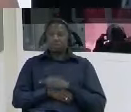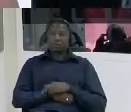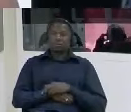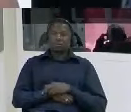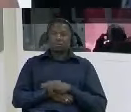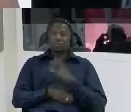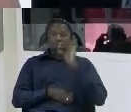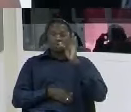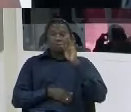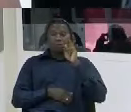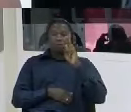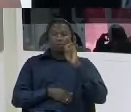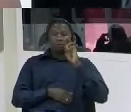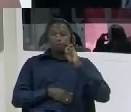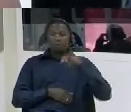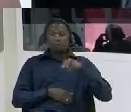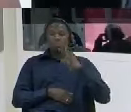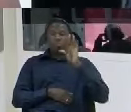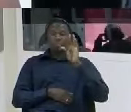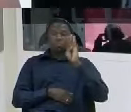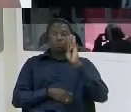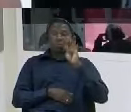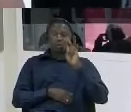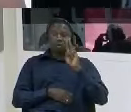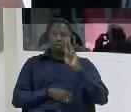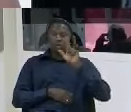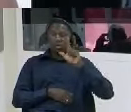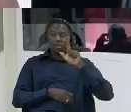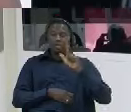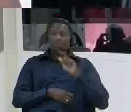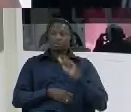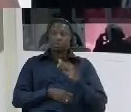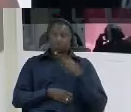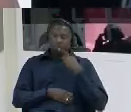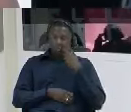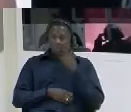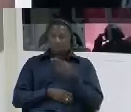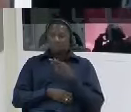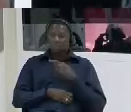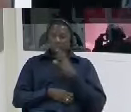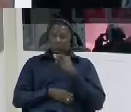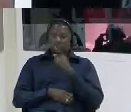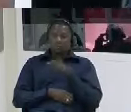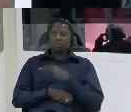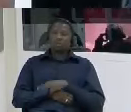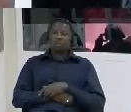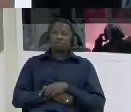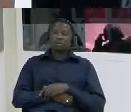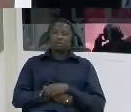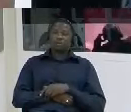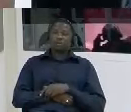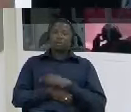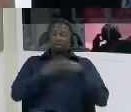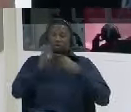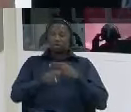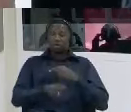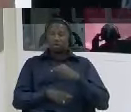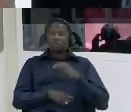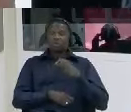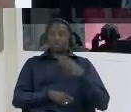this to ramzi dia up then sirif deba also came after they tortured per pj mandy captain per pj